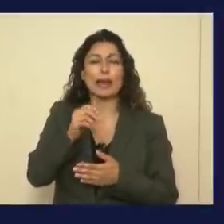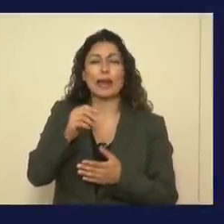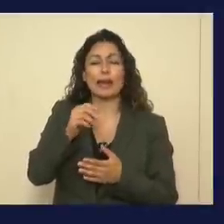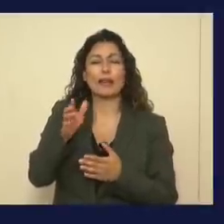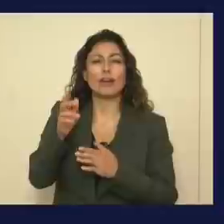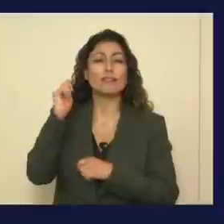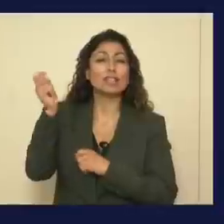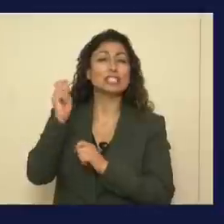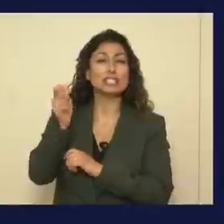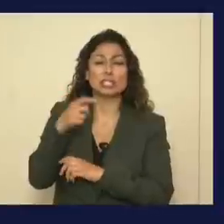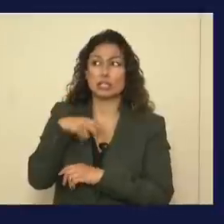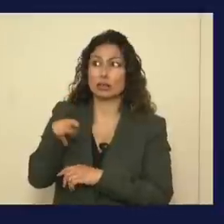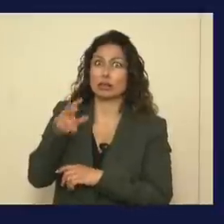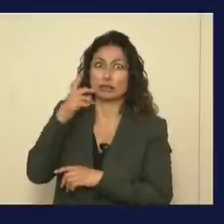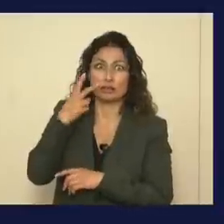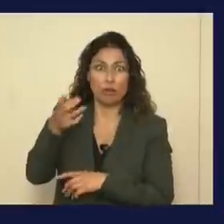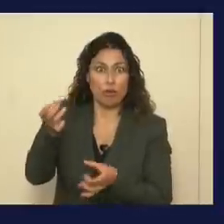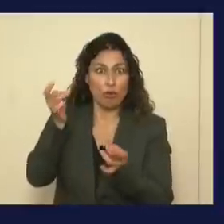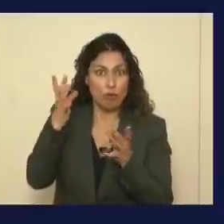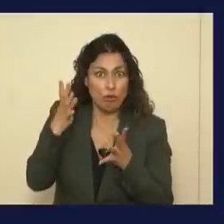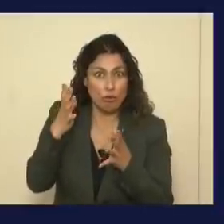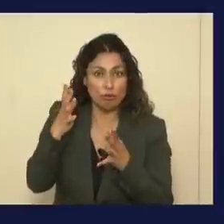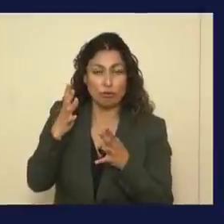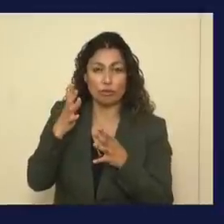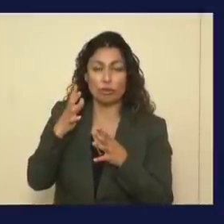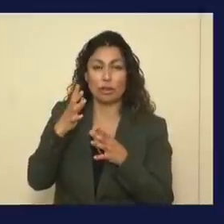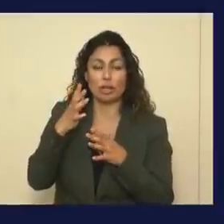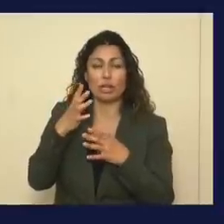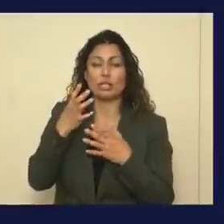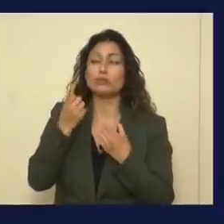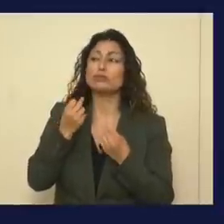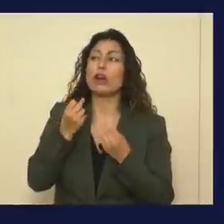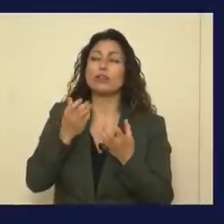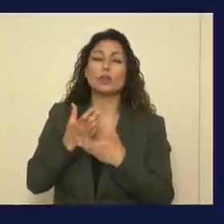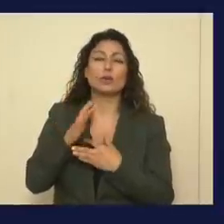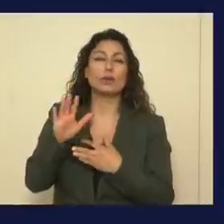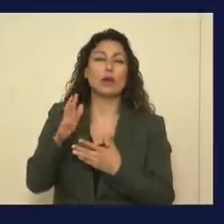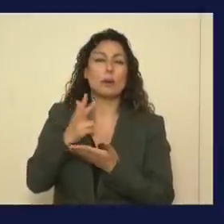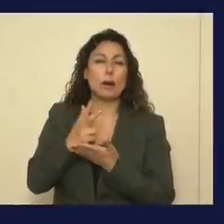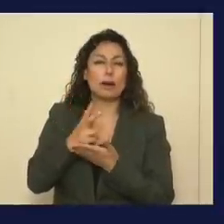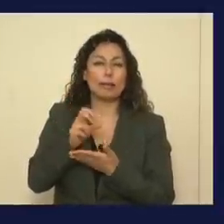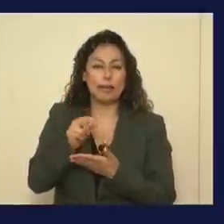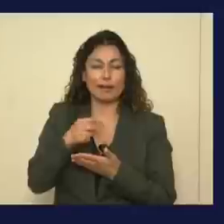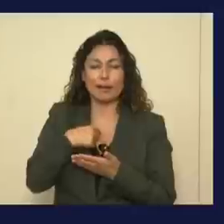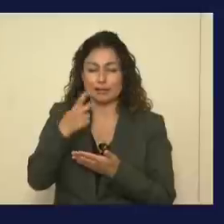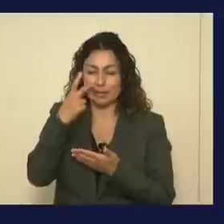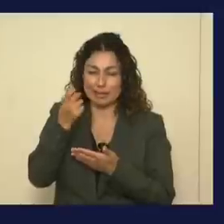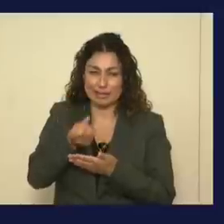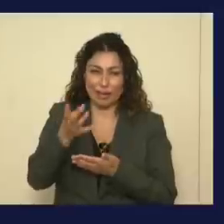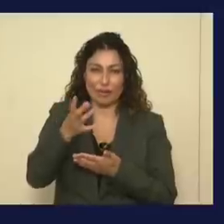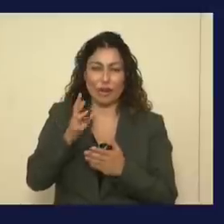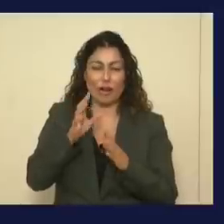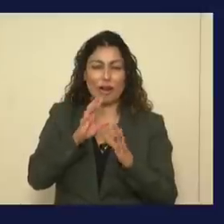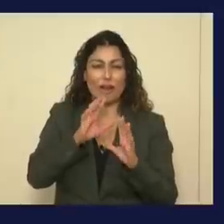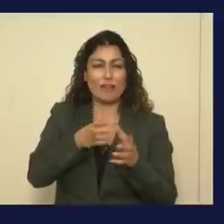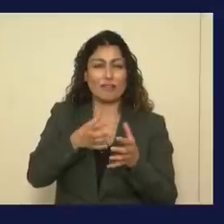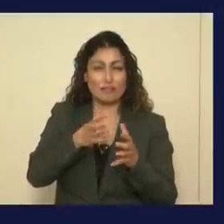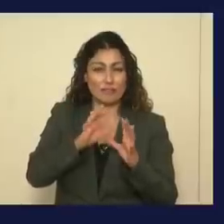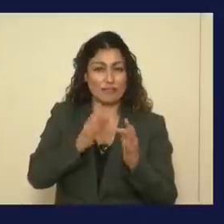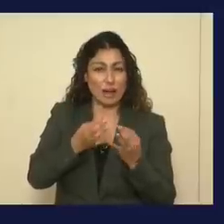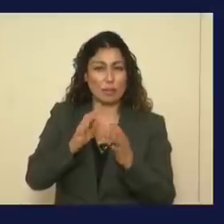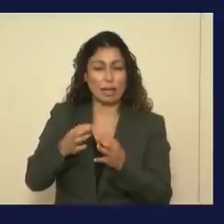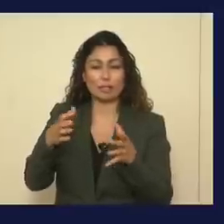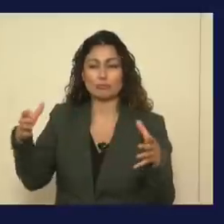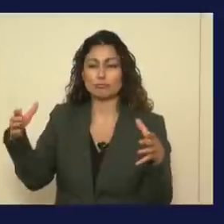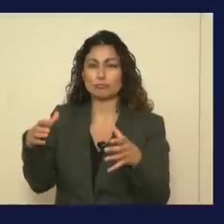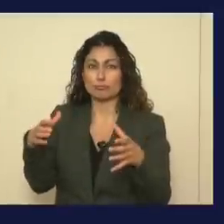terrible COVID safe practices there in a drive-through that parking lot. I saw several families who were gathering in well